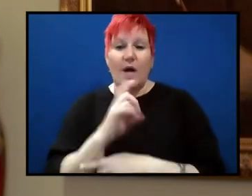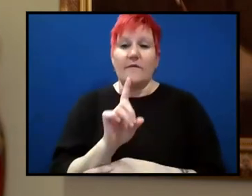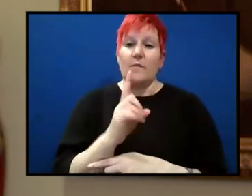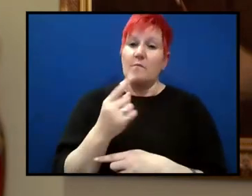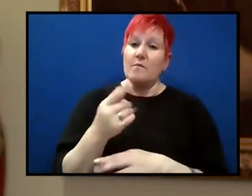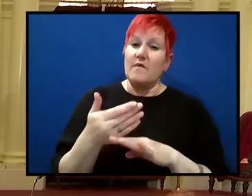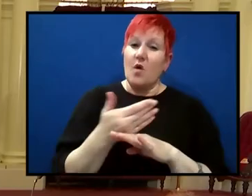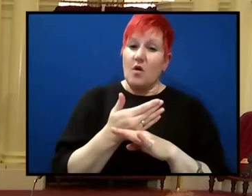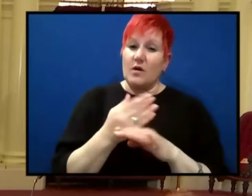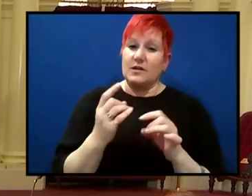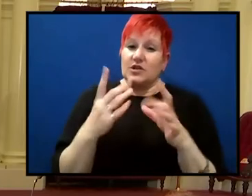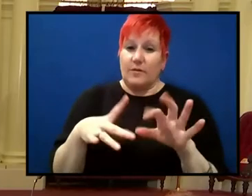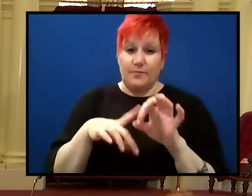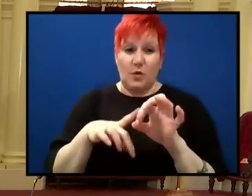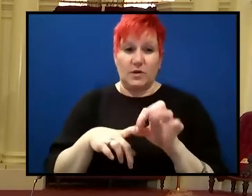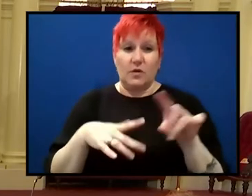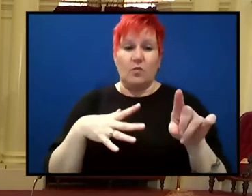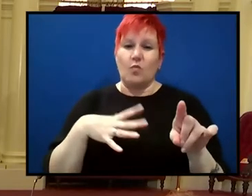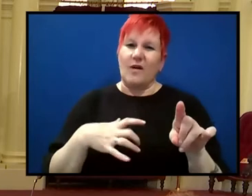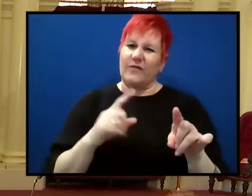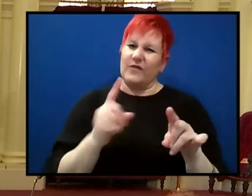Andy, I'd like to start with you.